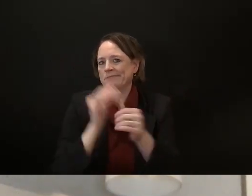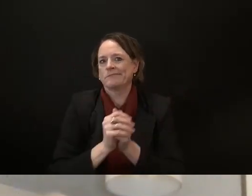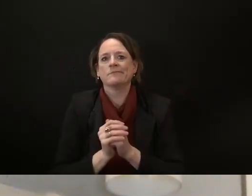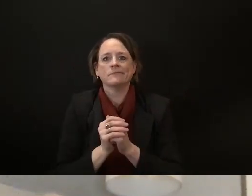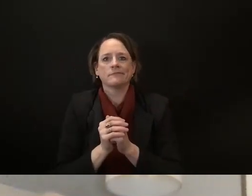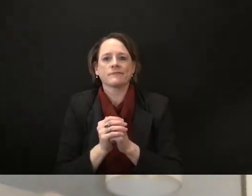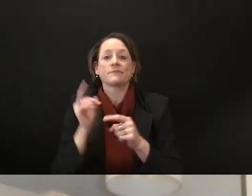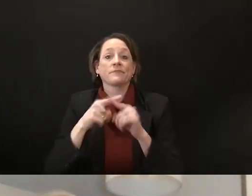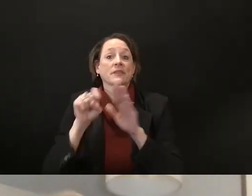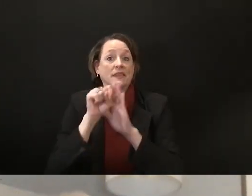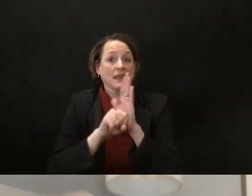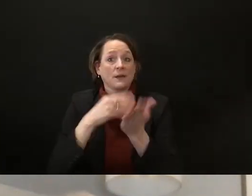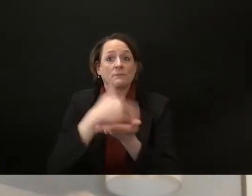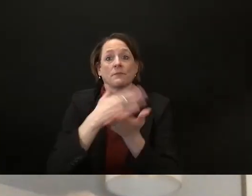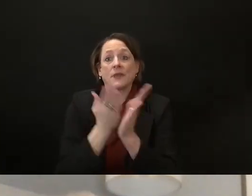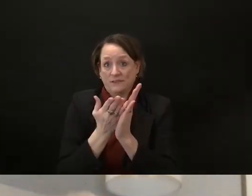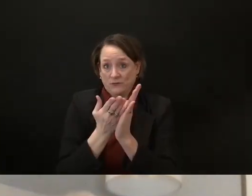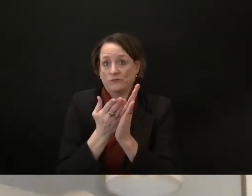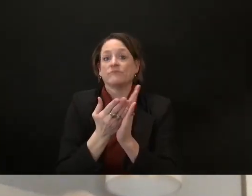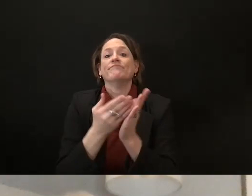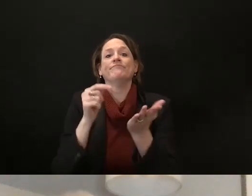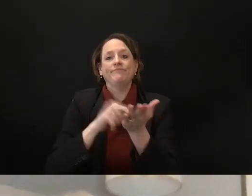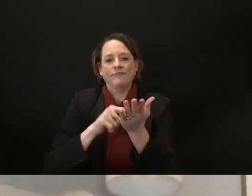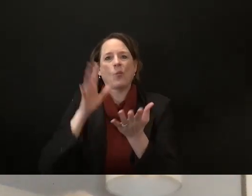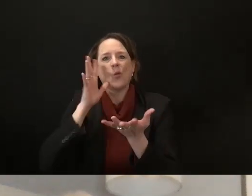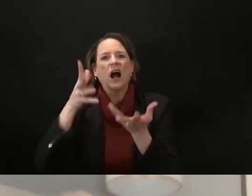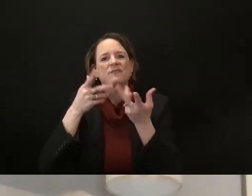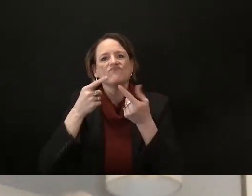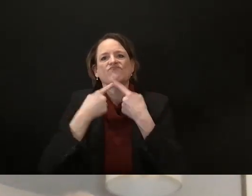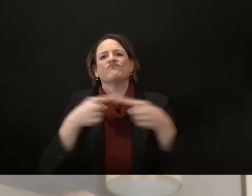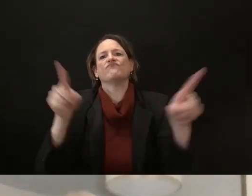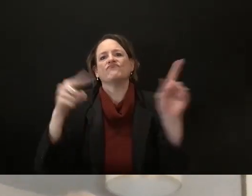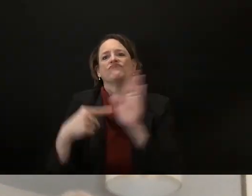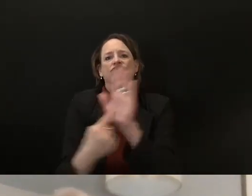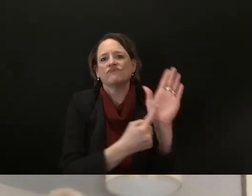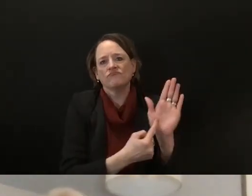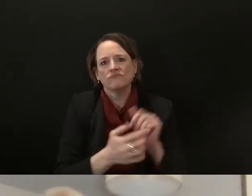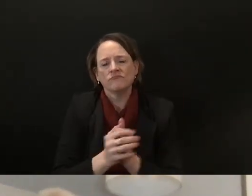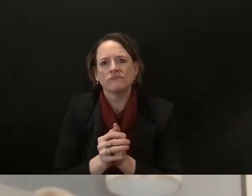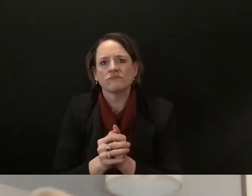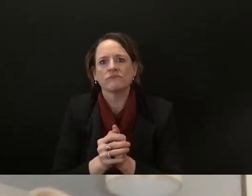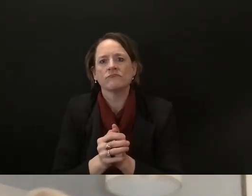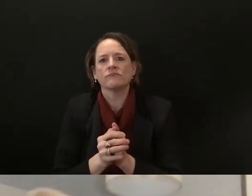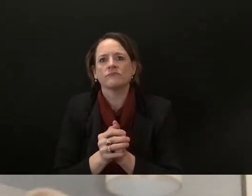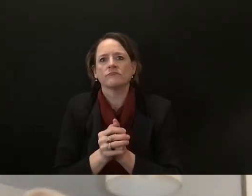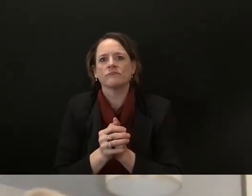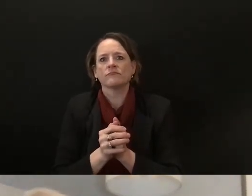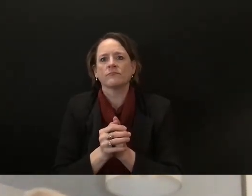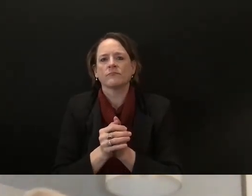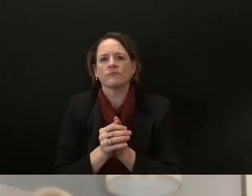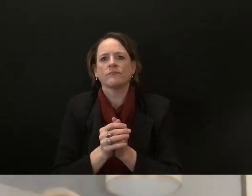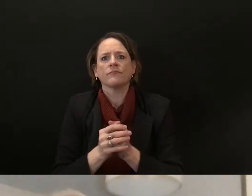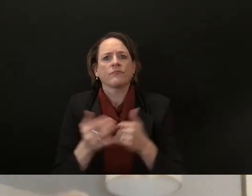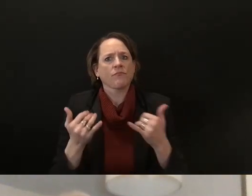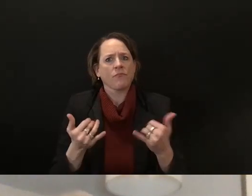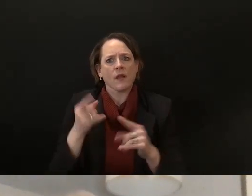today there was an announcement that governor evers is going to have some uh control over prescription costs expect to see that over the next 13 days